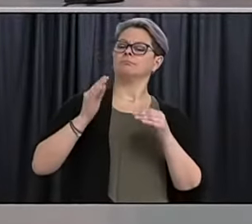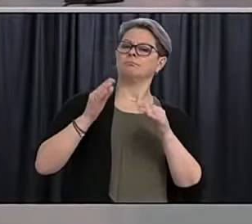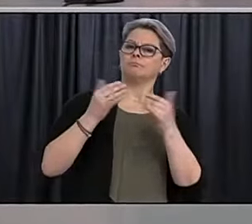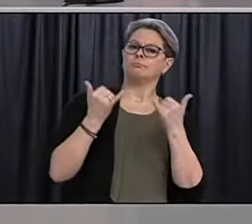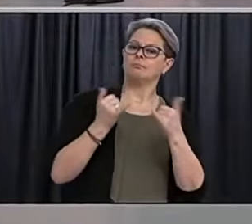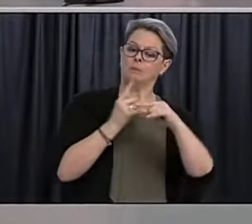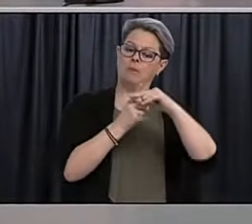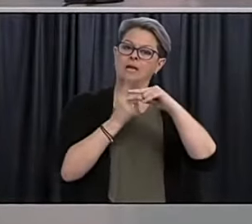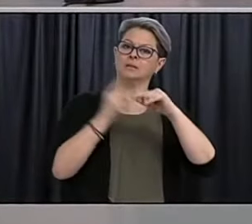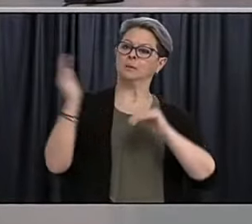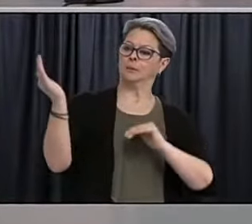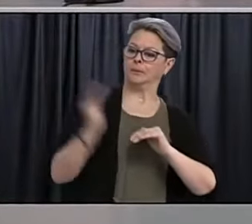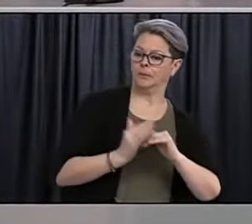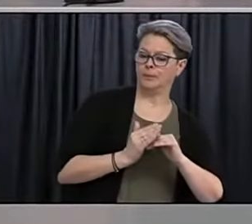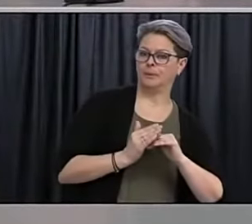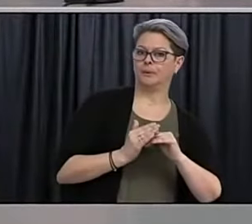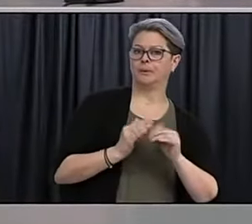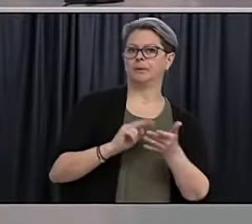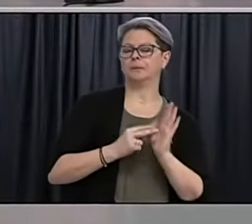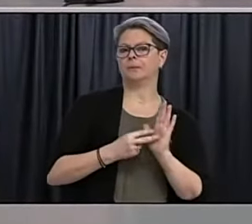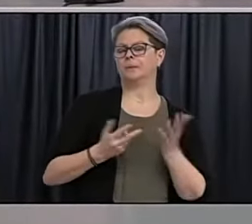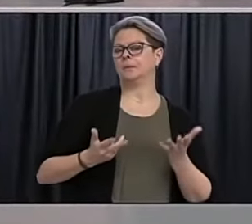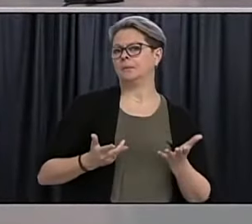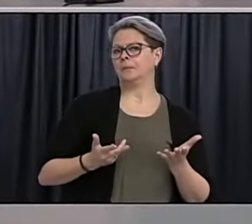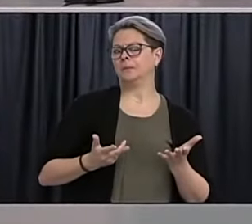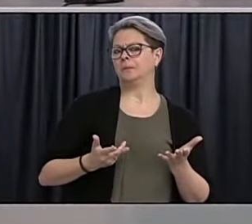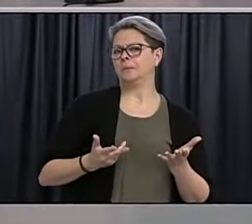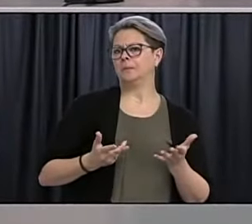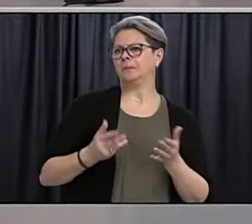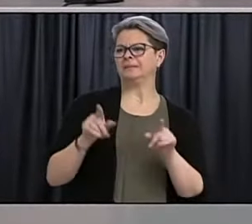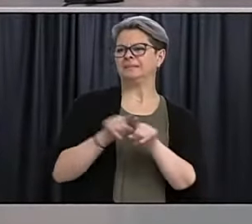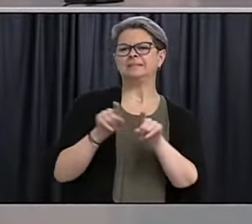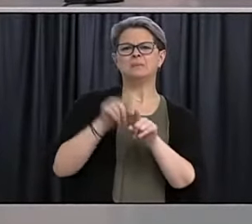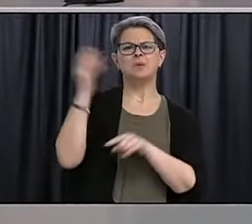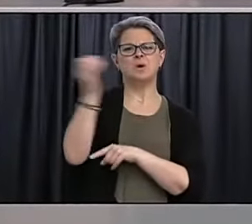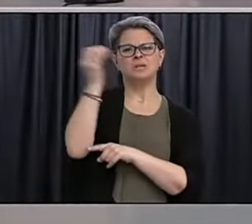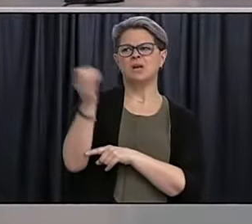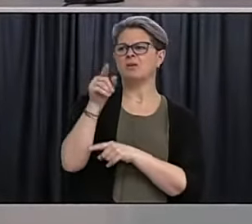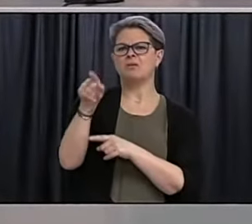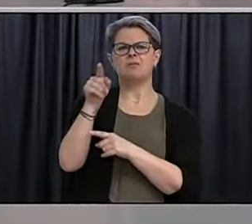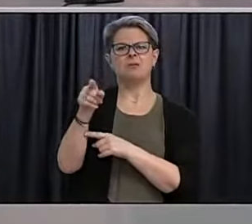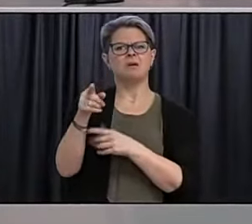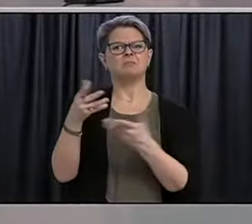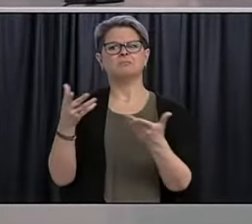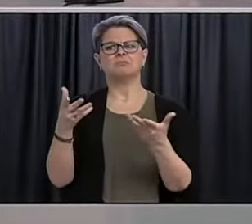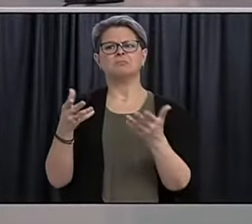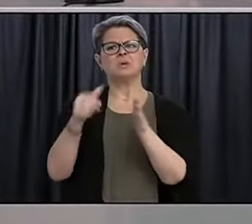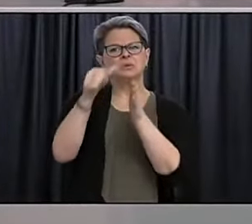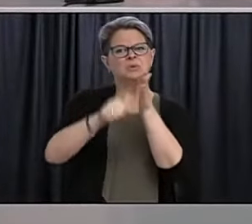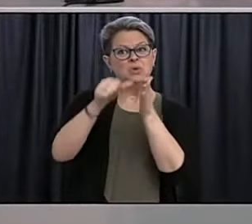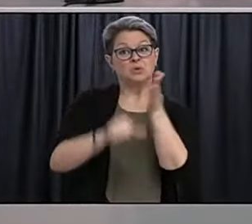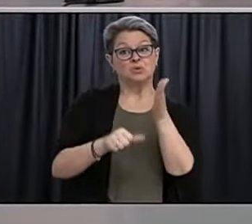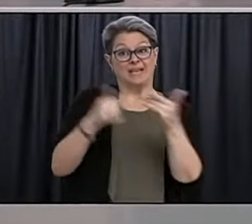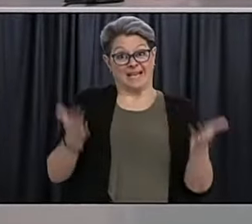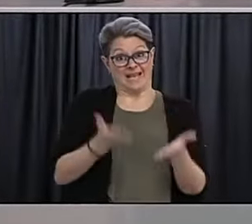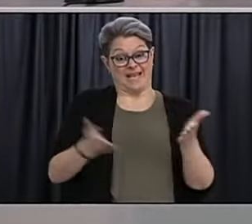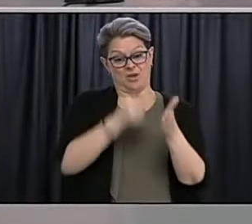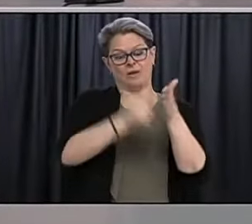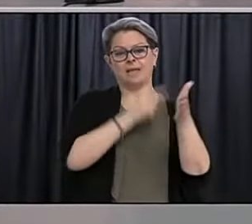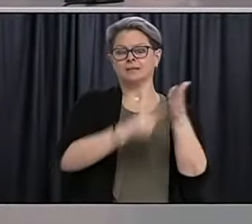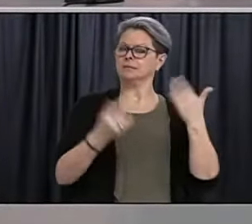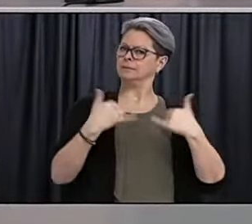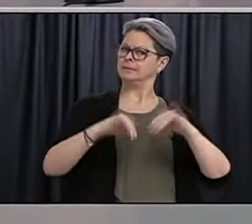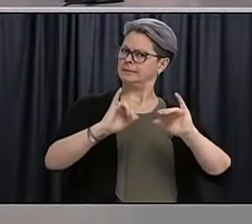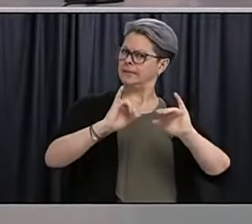medical procedures? Looking at other provinces like Ontario, they have continued even in lockdown to do many of those procedures, even with